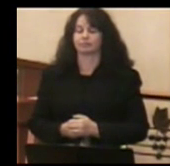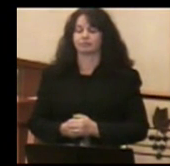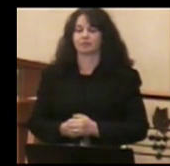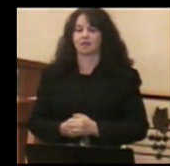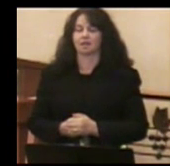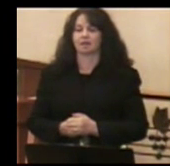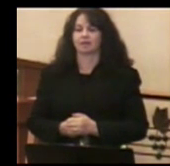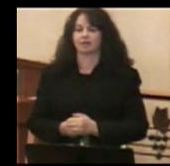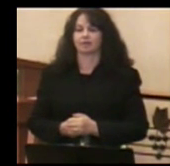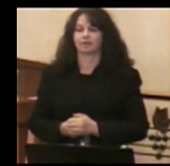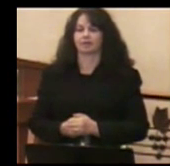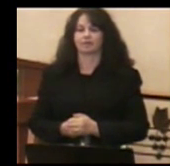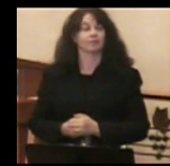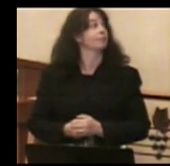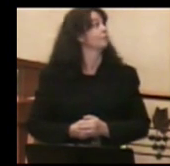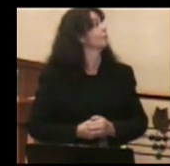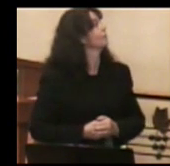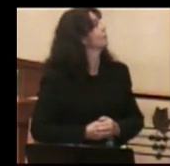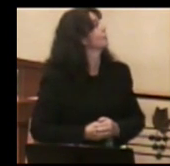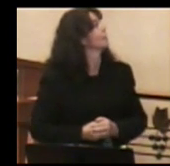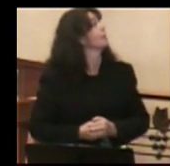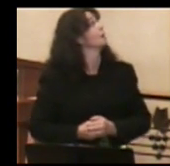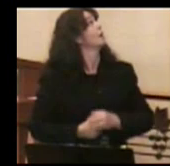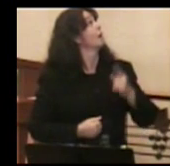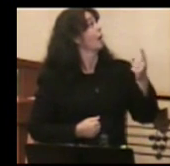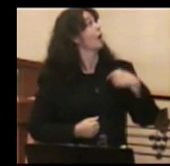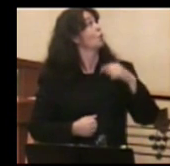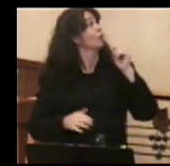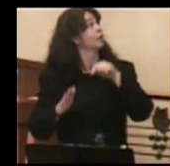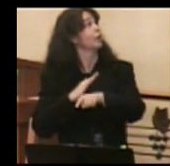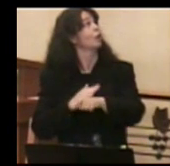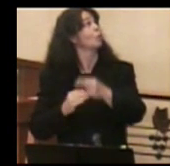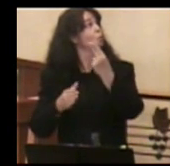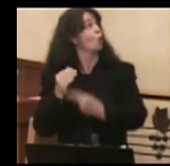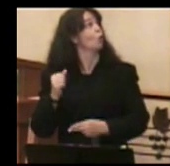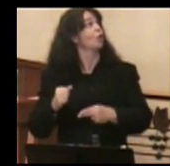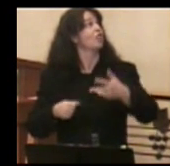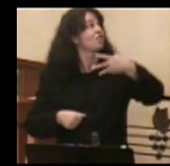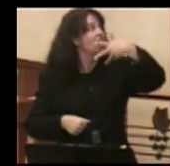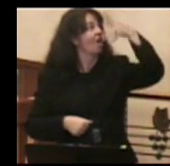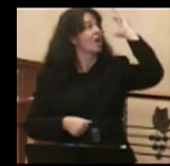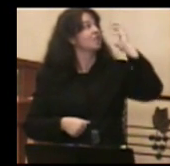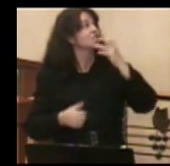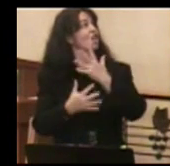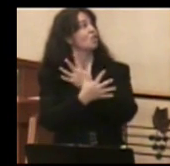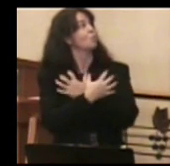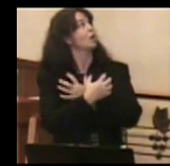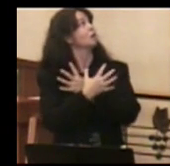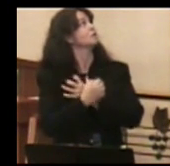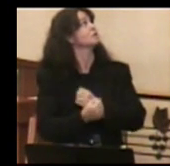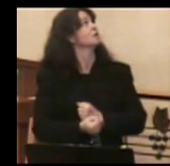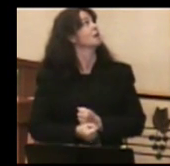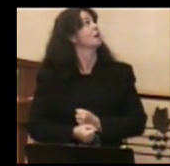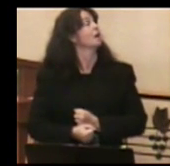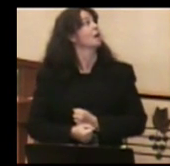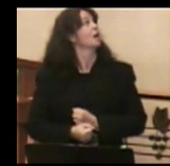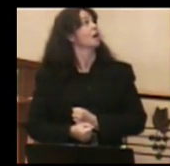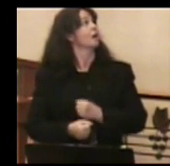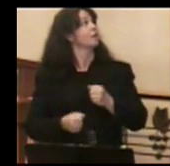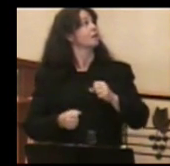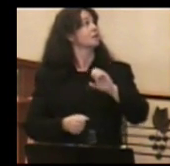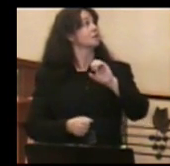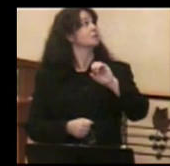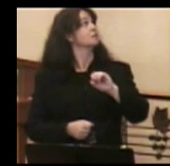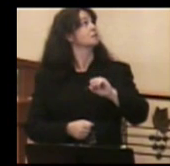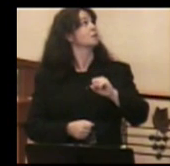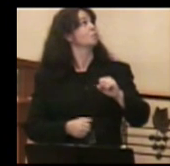of it. And I will go by his fears, and to this place is each other, like all of them, so